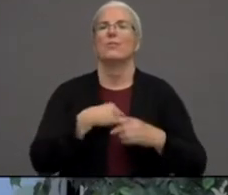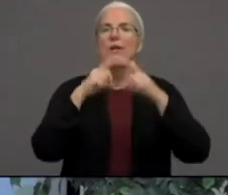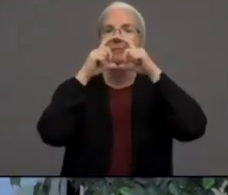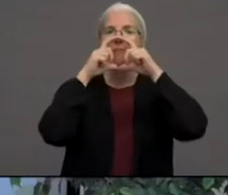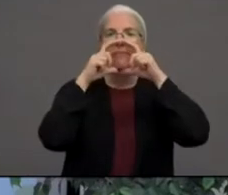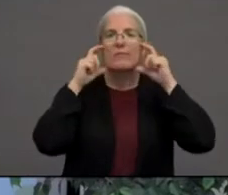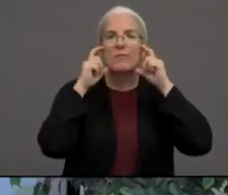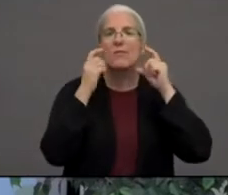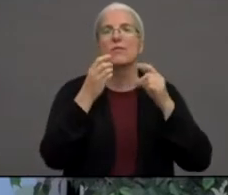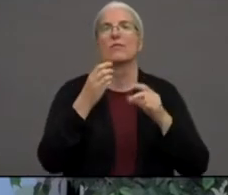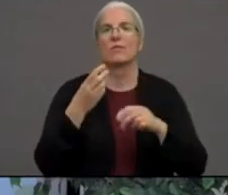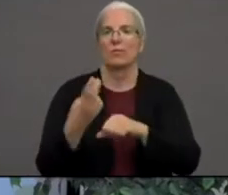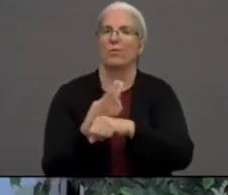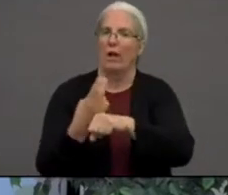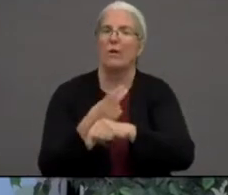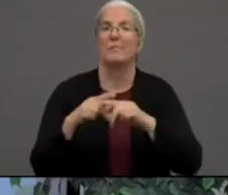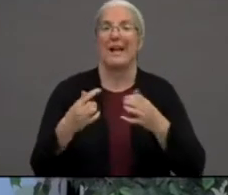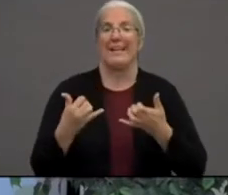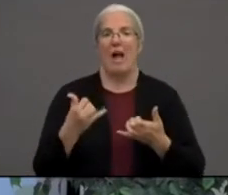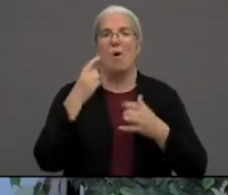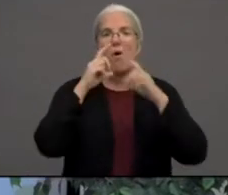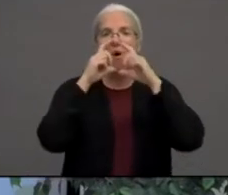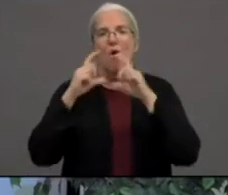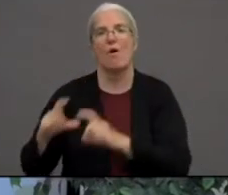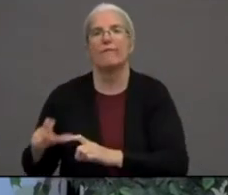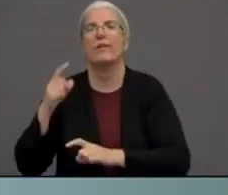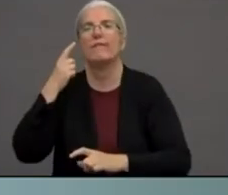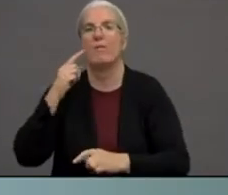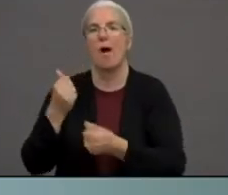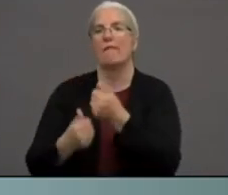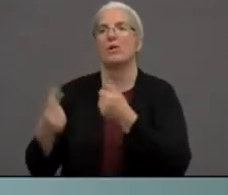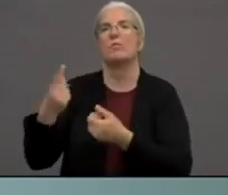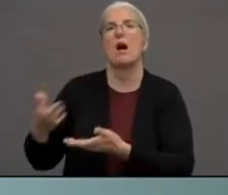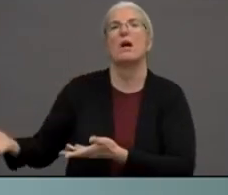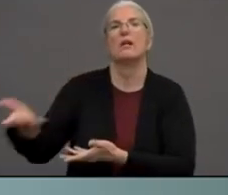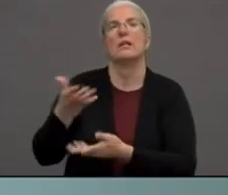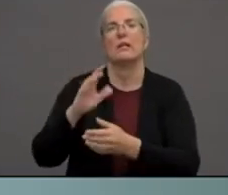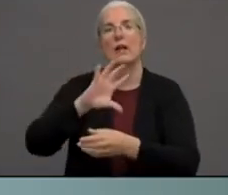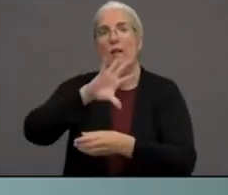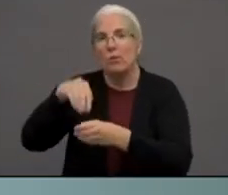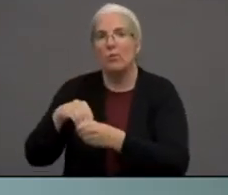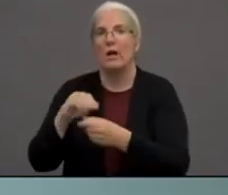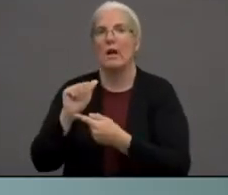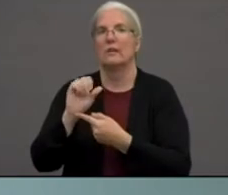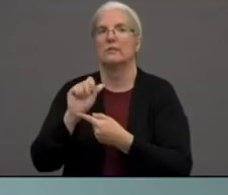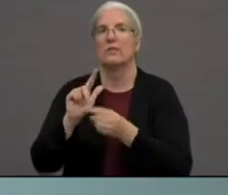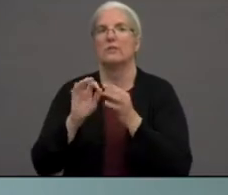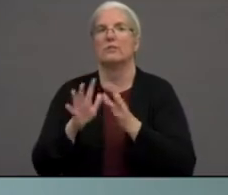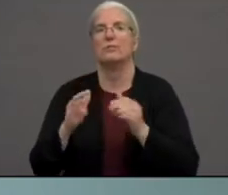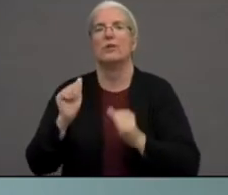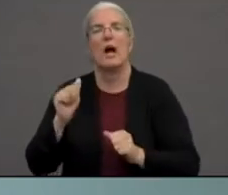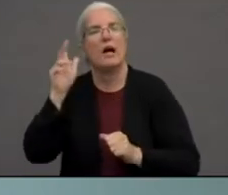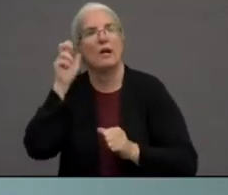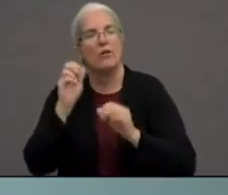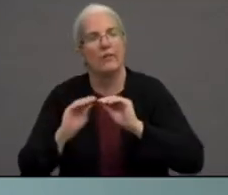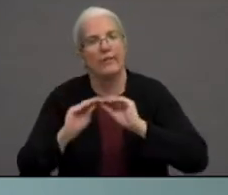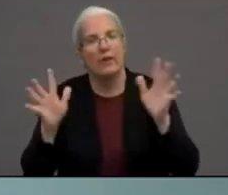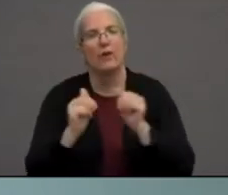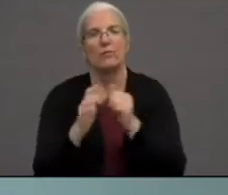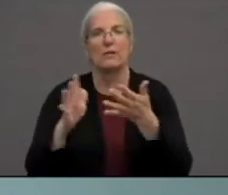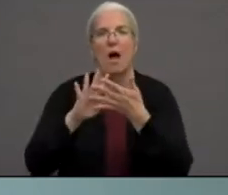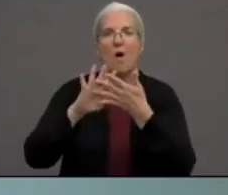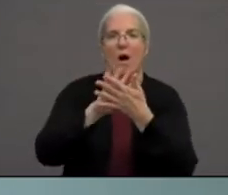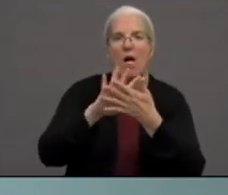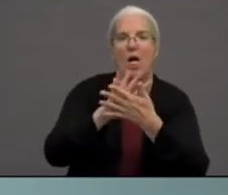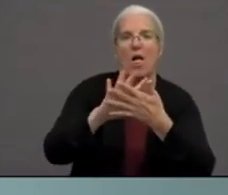our facial coverings, so everyone, including our American Sign Language interpreters, can clearly understand and communicate the information